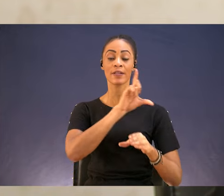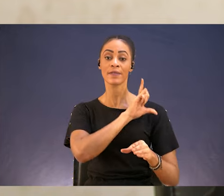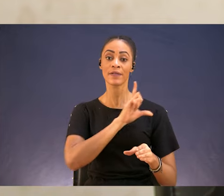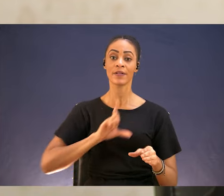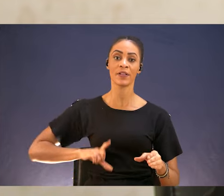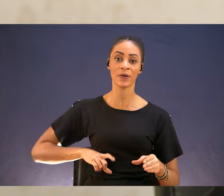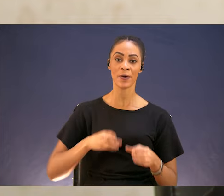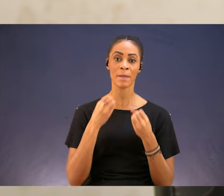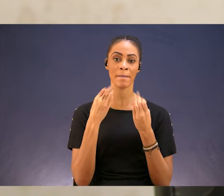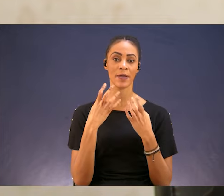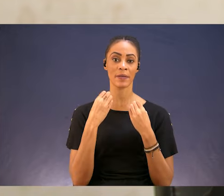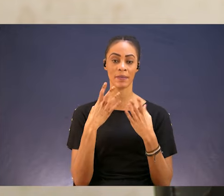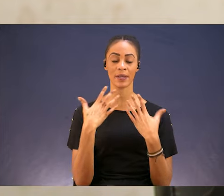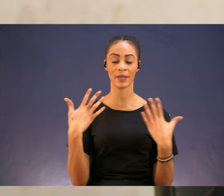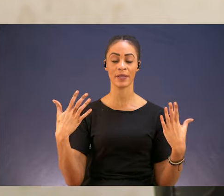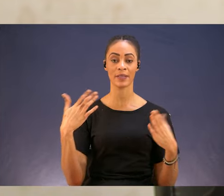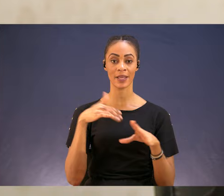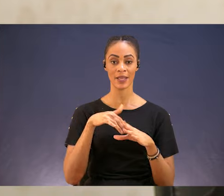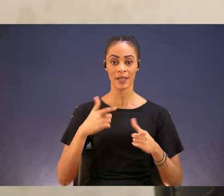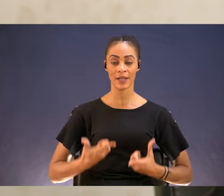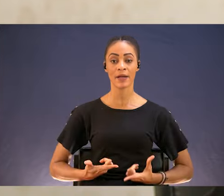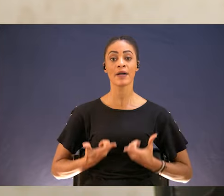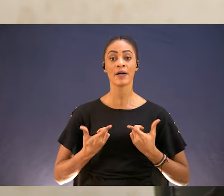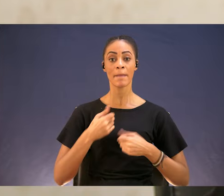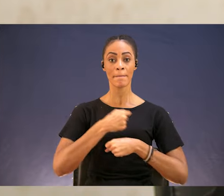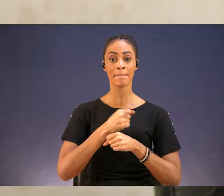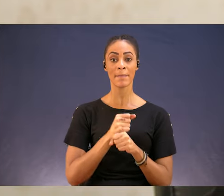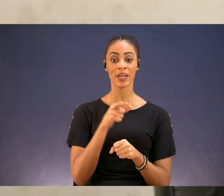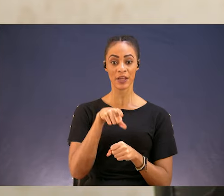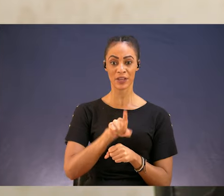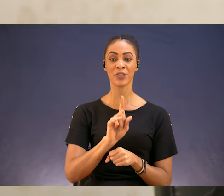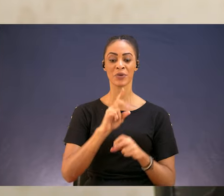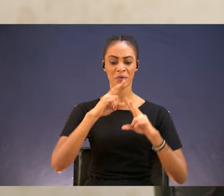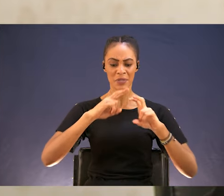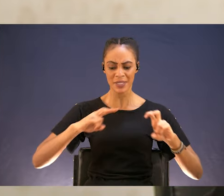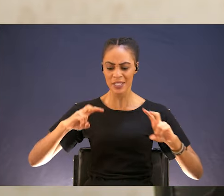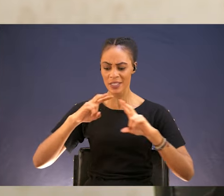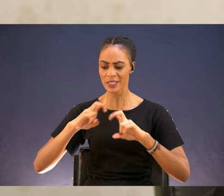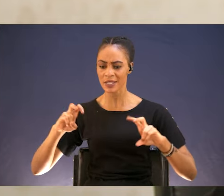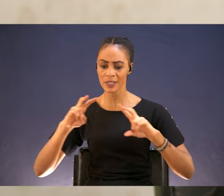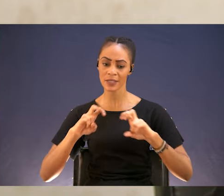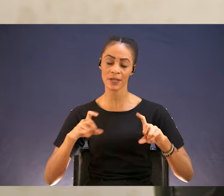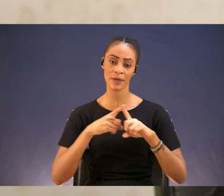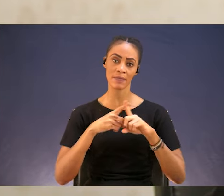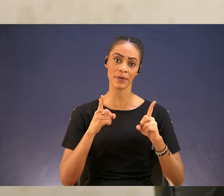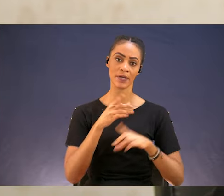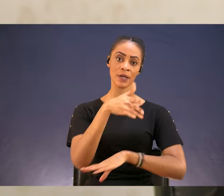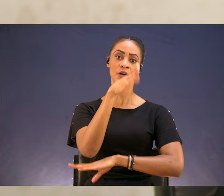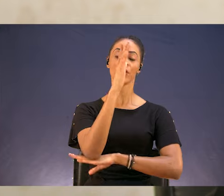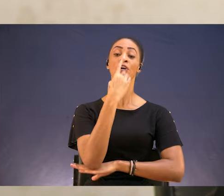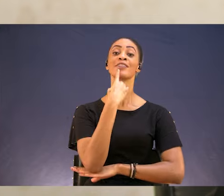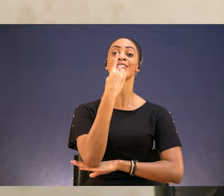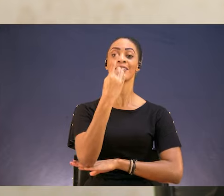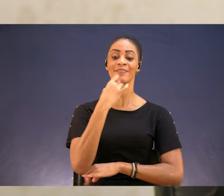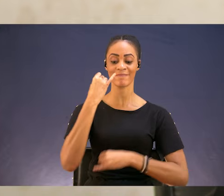in the Lord. There are many things in life that will cause you to delight. There are things that will cause you to run after. But the Lord is saying,